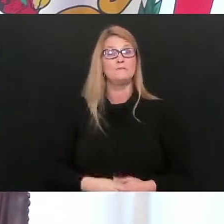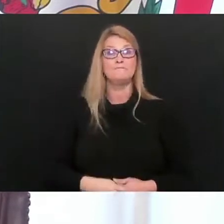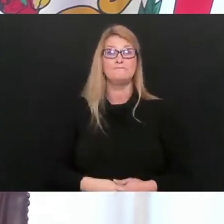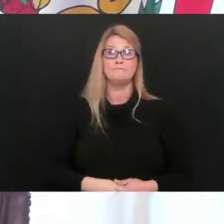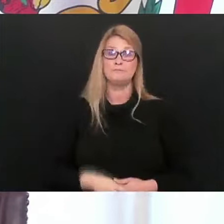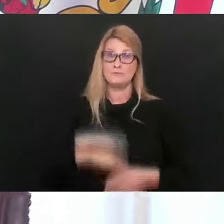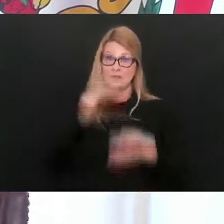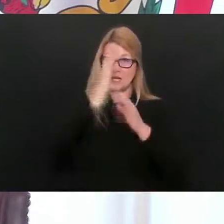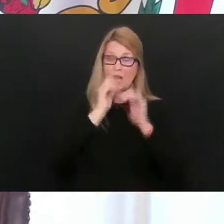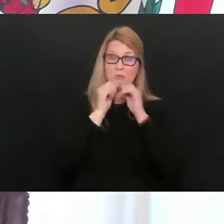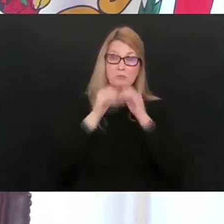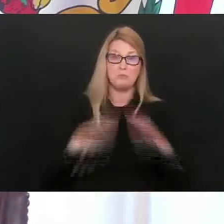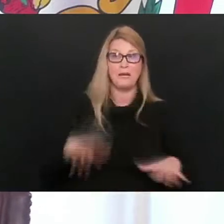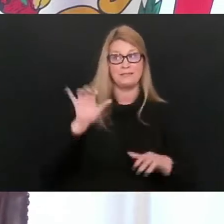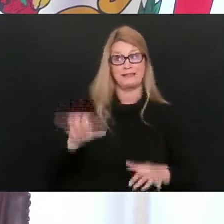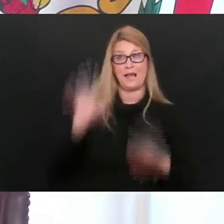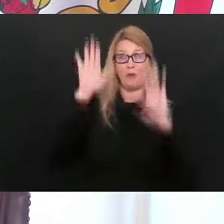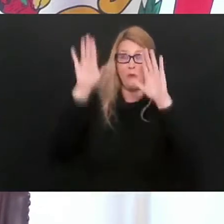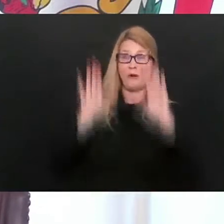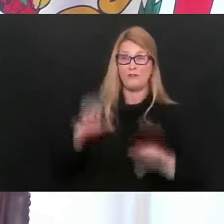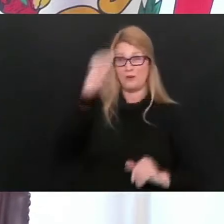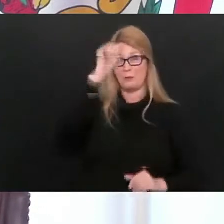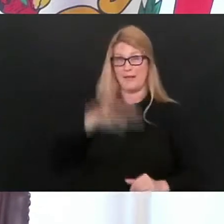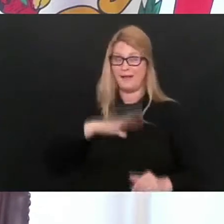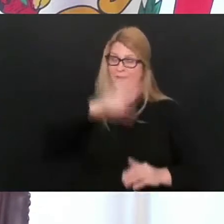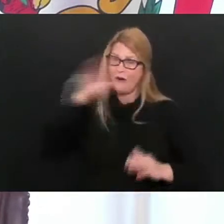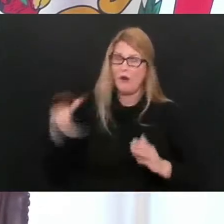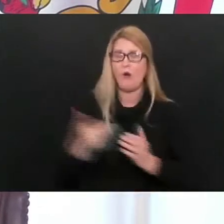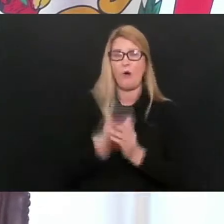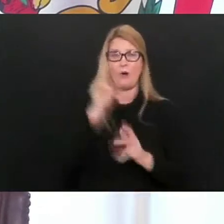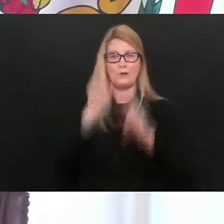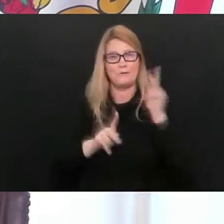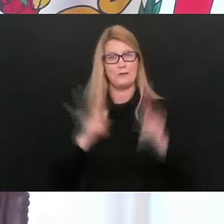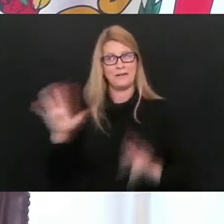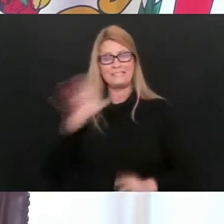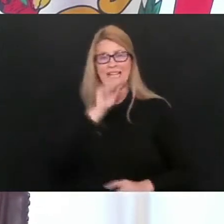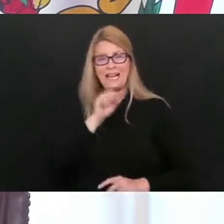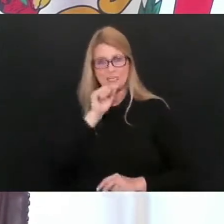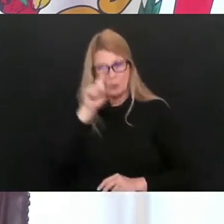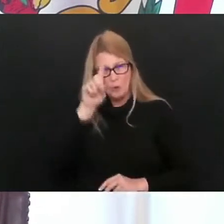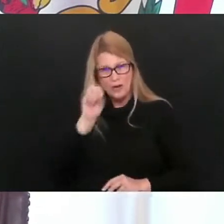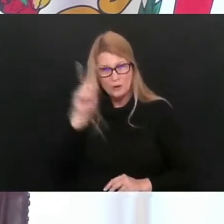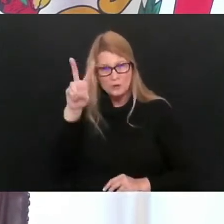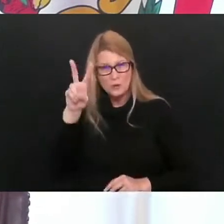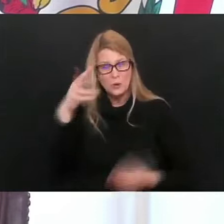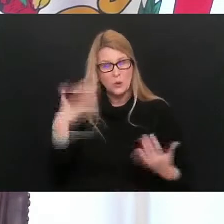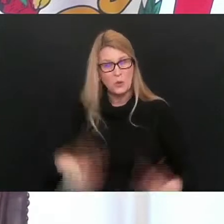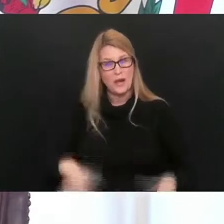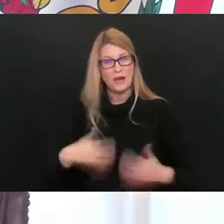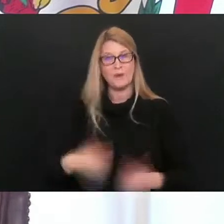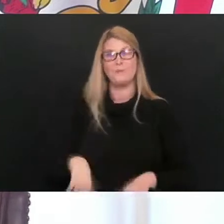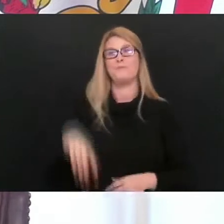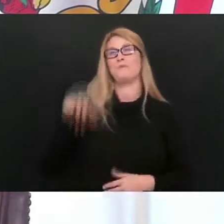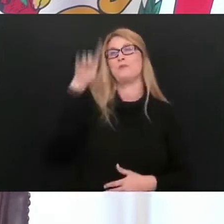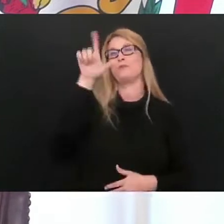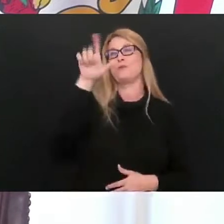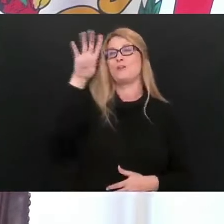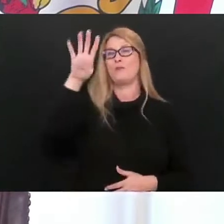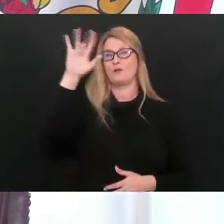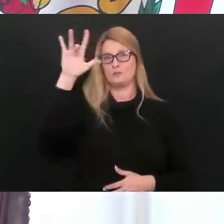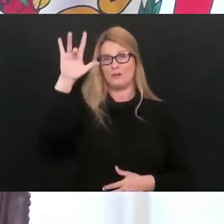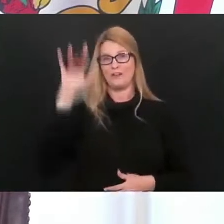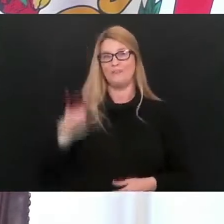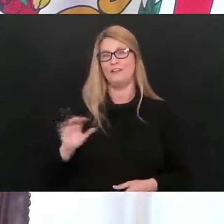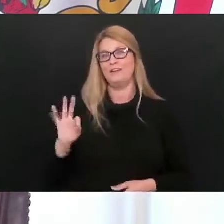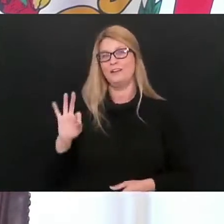God bless this great man and all these people, but 102 years old is really something. Our 2,425th